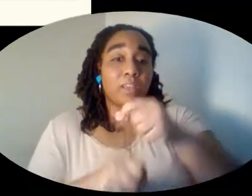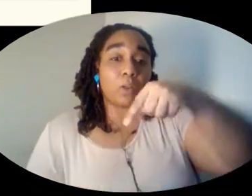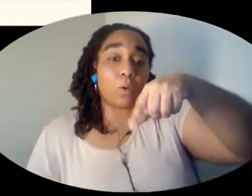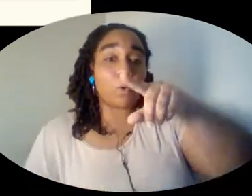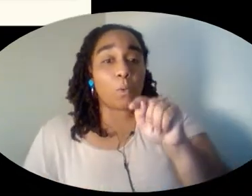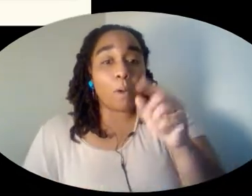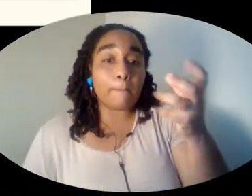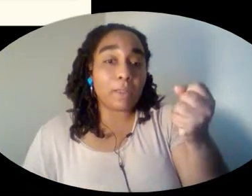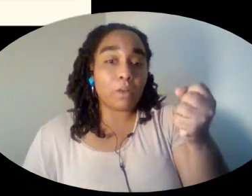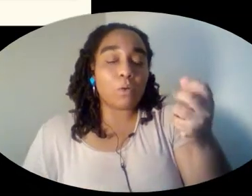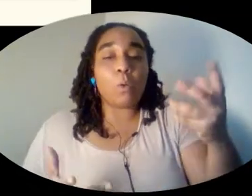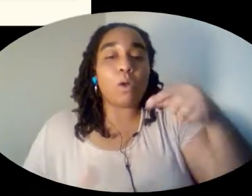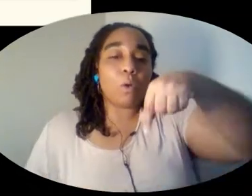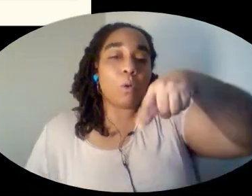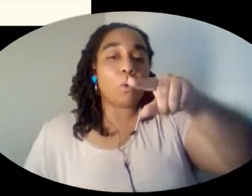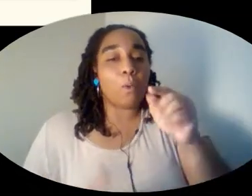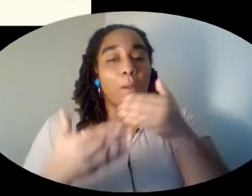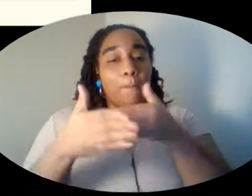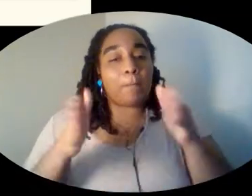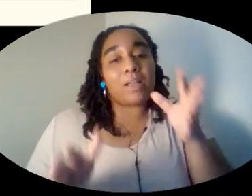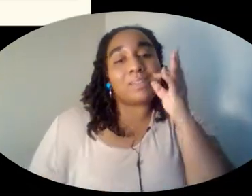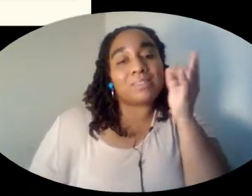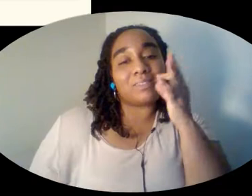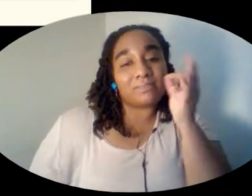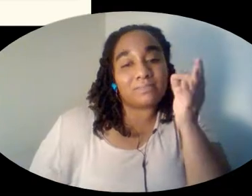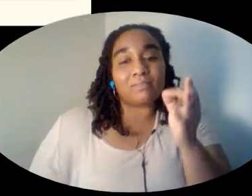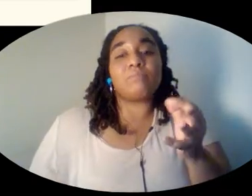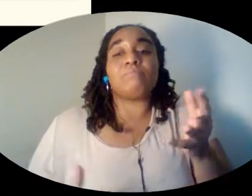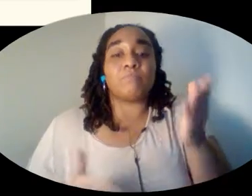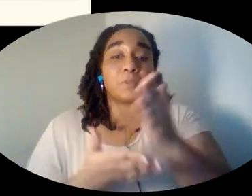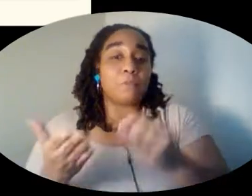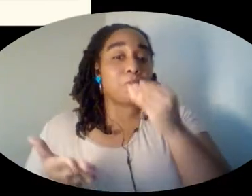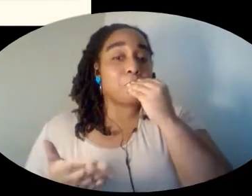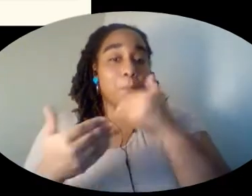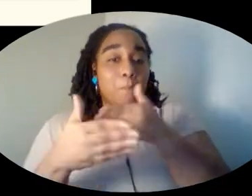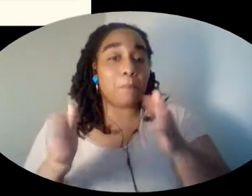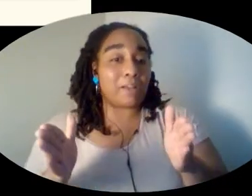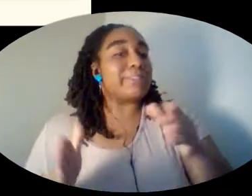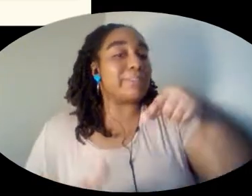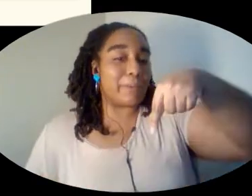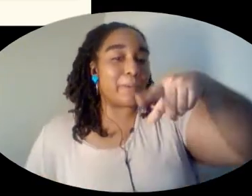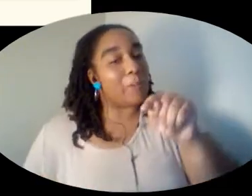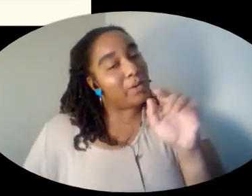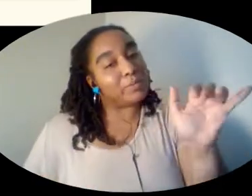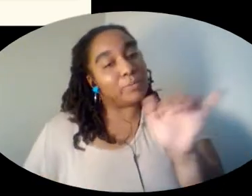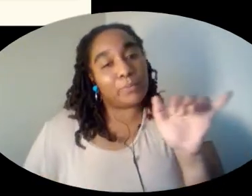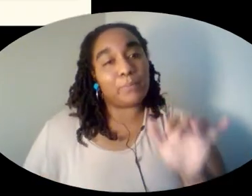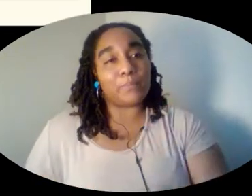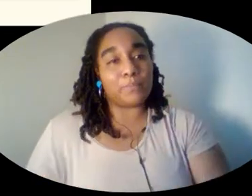of milk or a quart package of strawberries. And some food containers come in quarts, too.